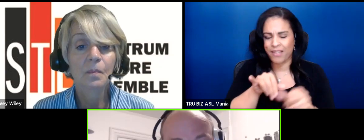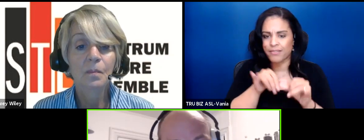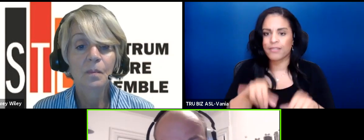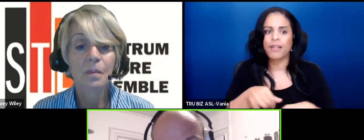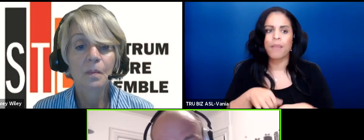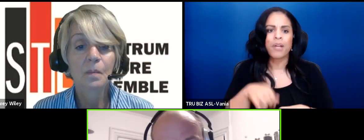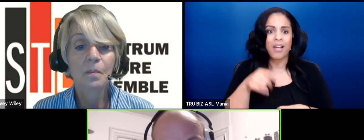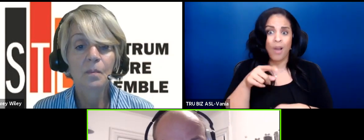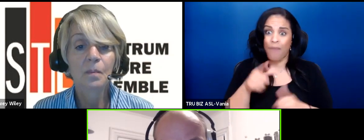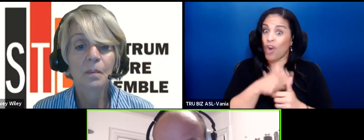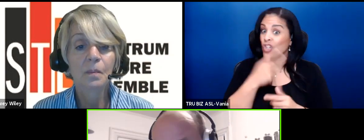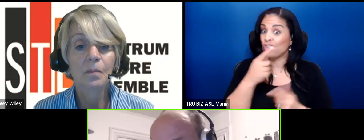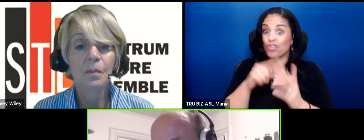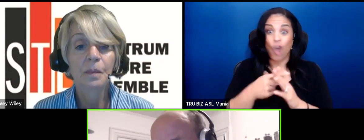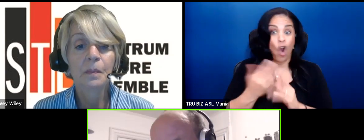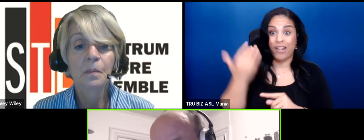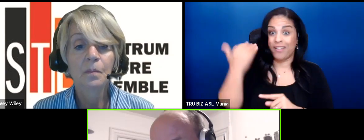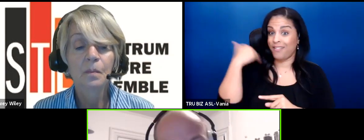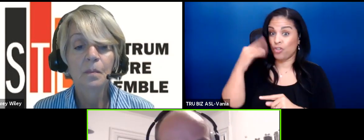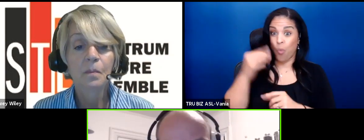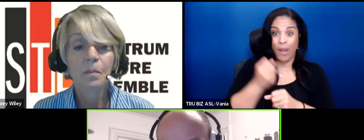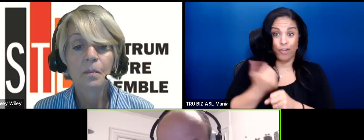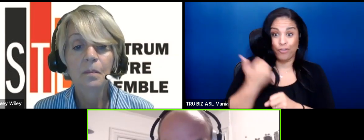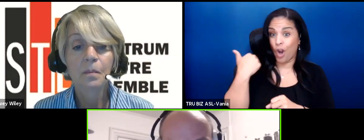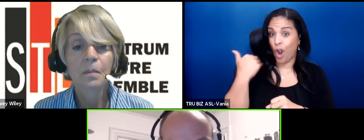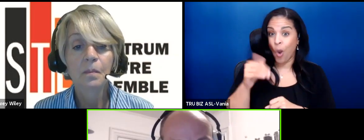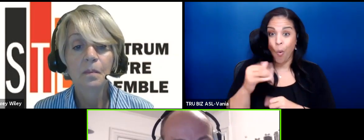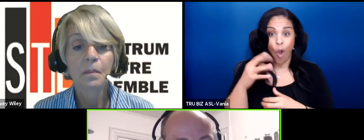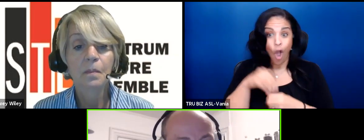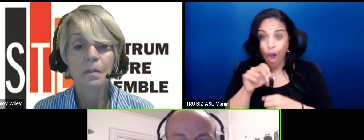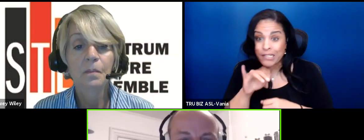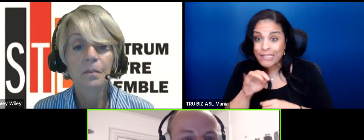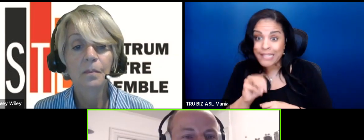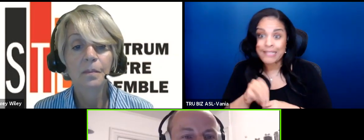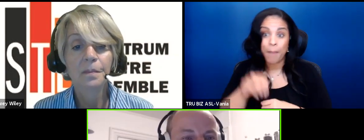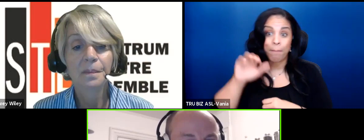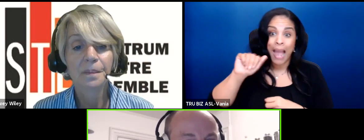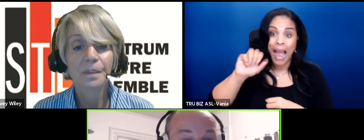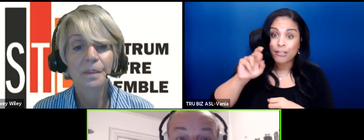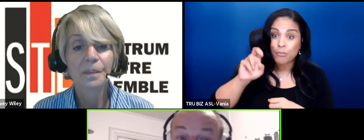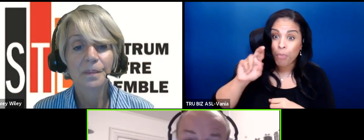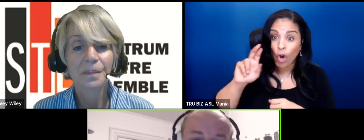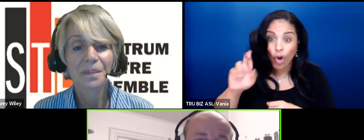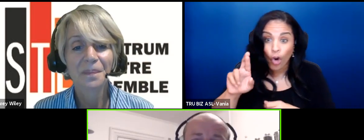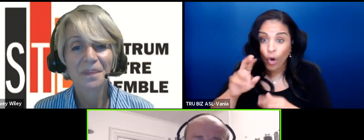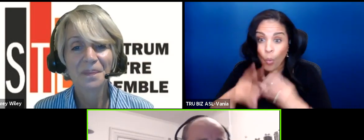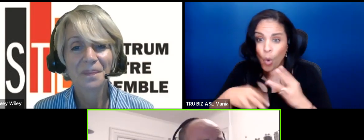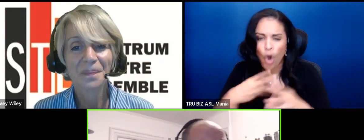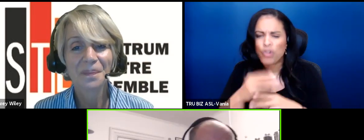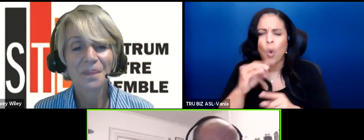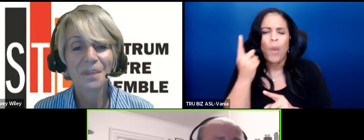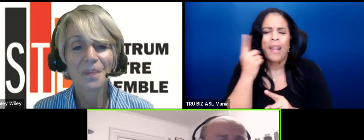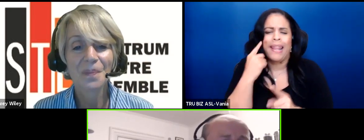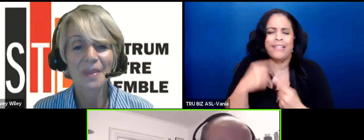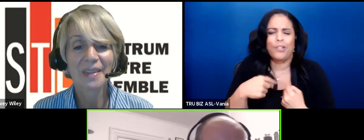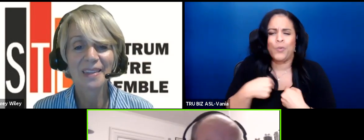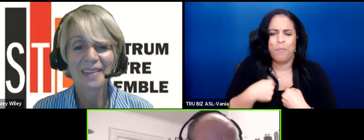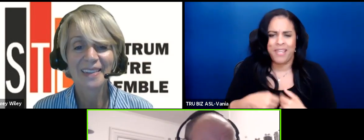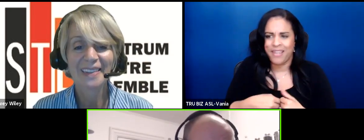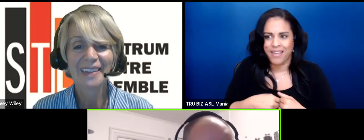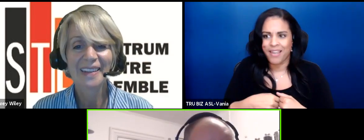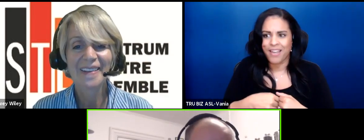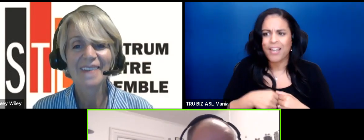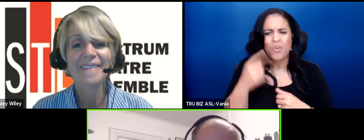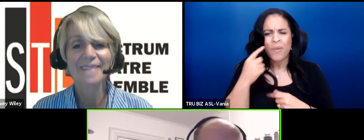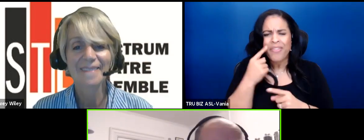20 years ago in the autism Asperger world nobody really would listen to you when you would say hey you know you might want to think about theater